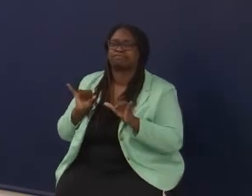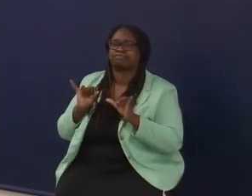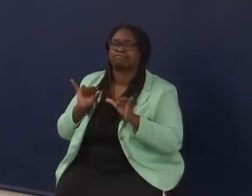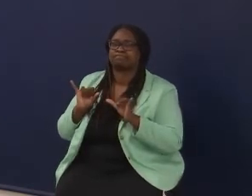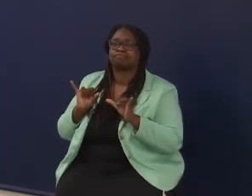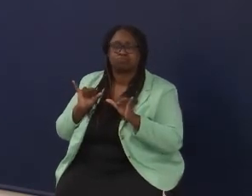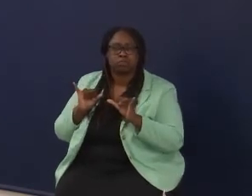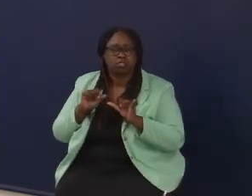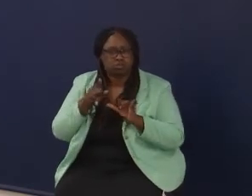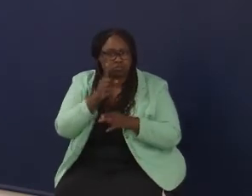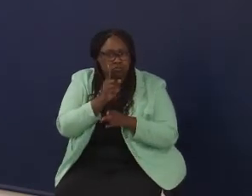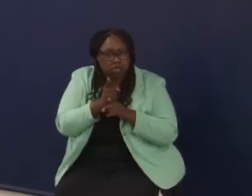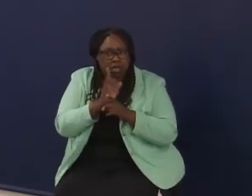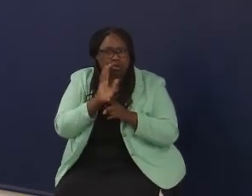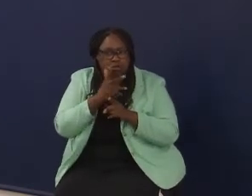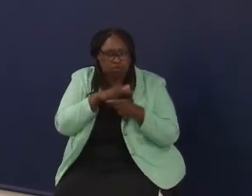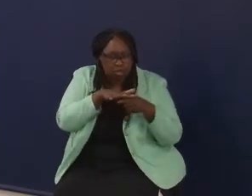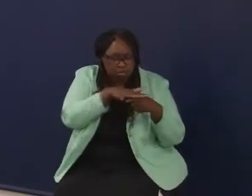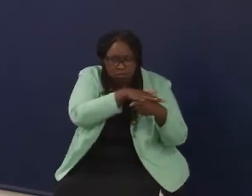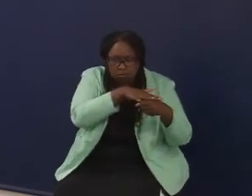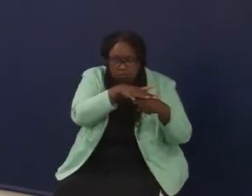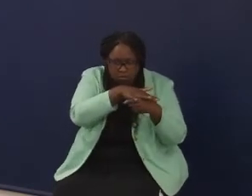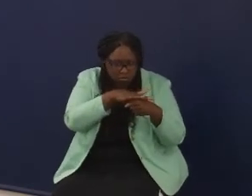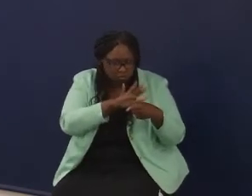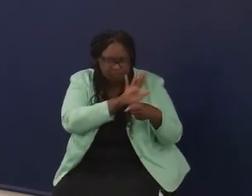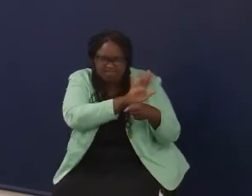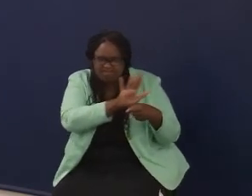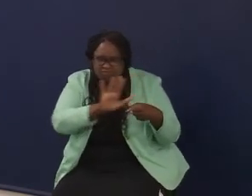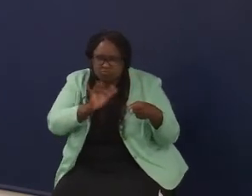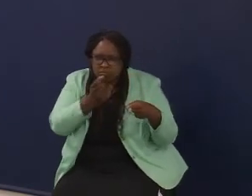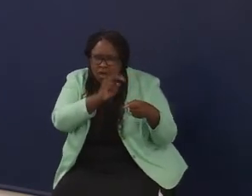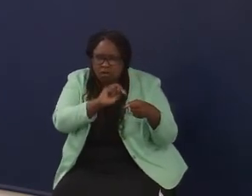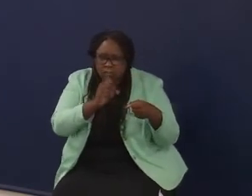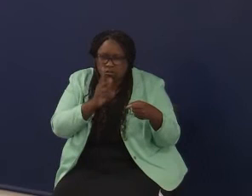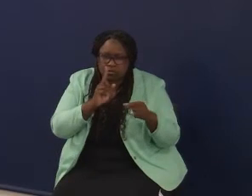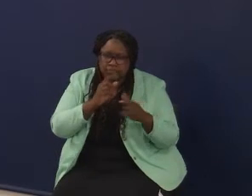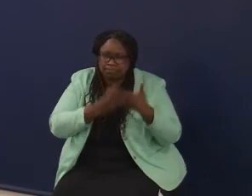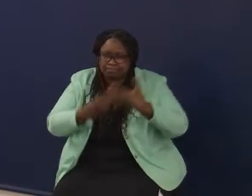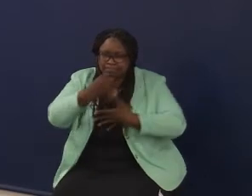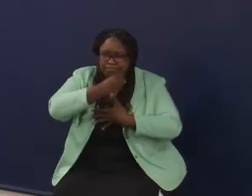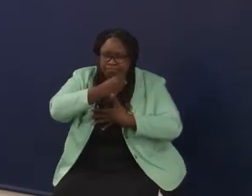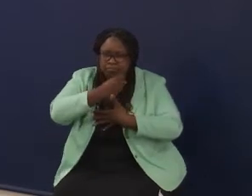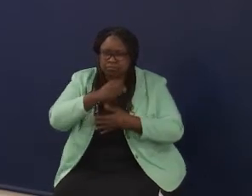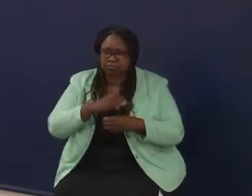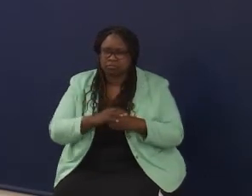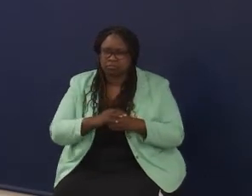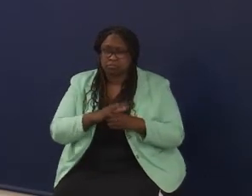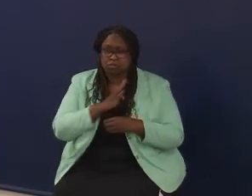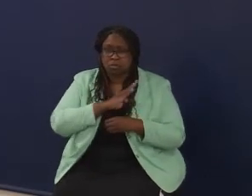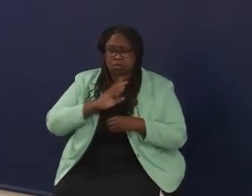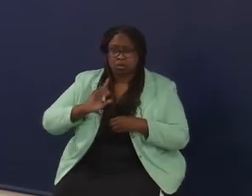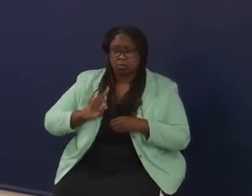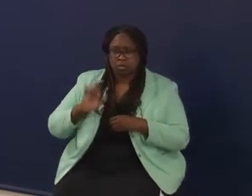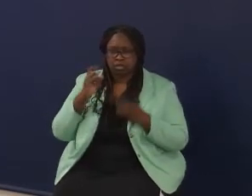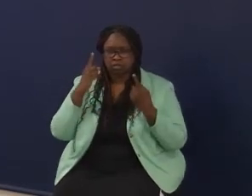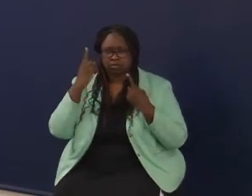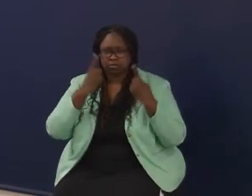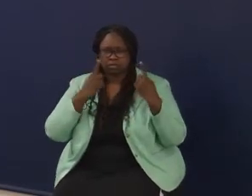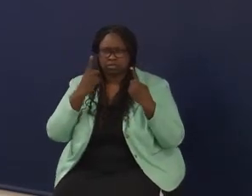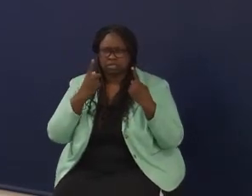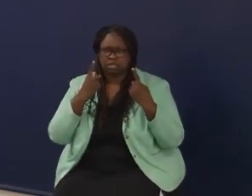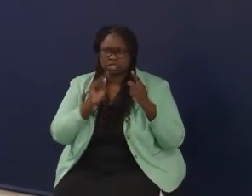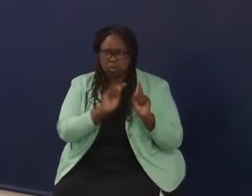about what's important to these communities. And so, as the board thinks about it, you might think about how could we build a bit of local